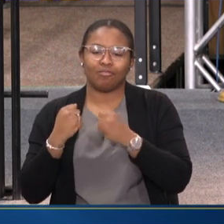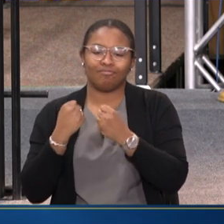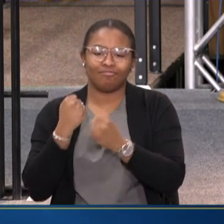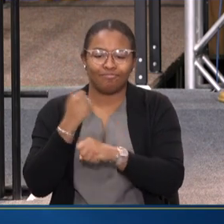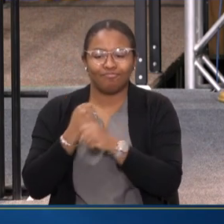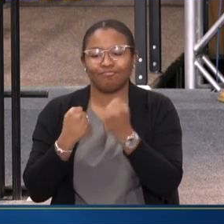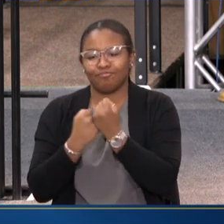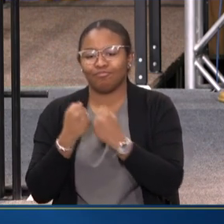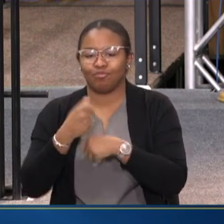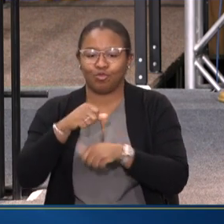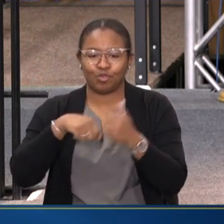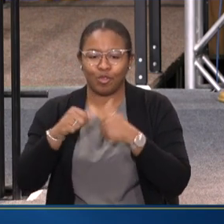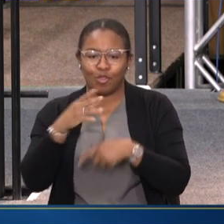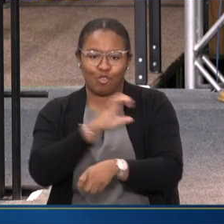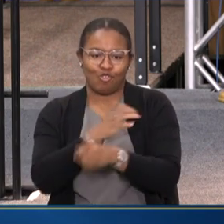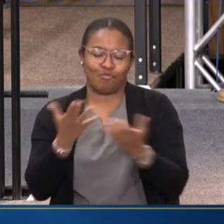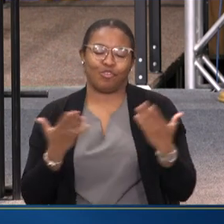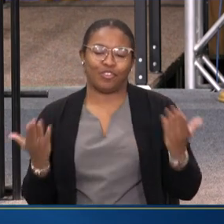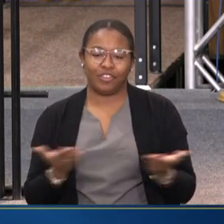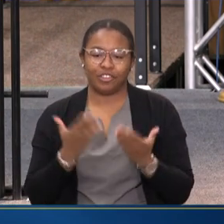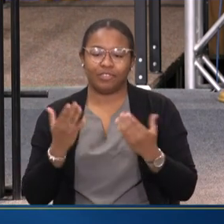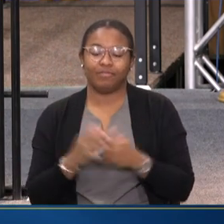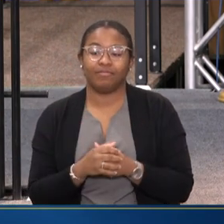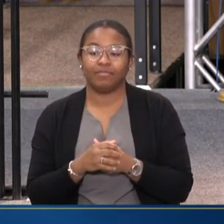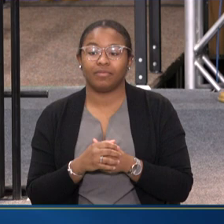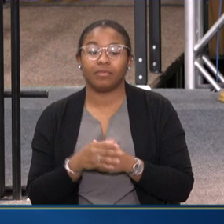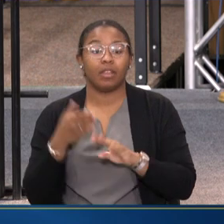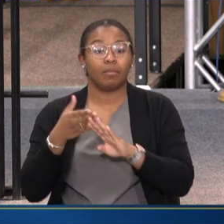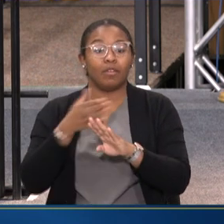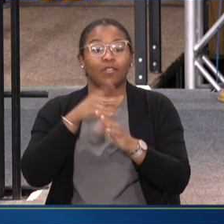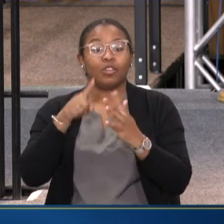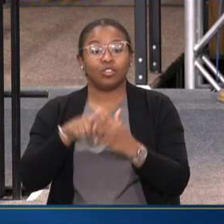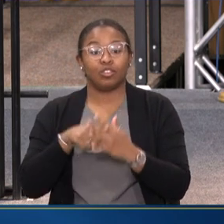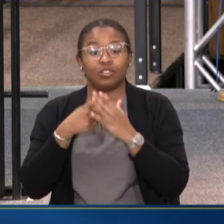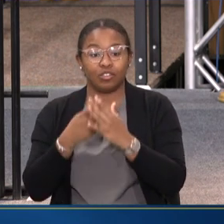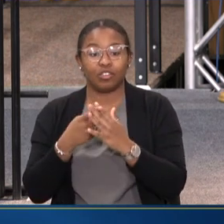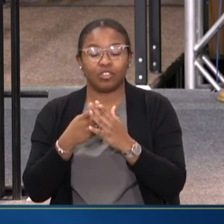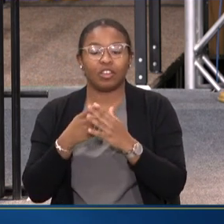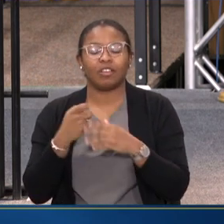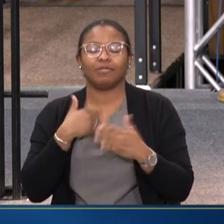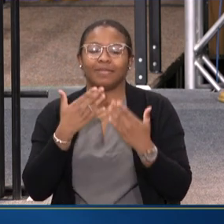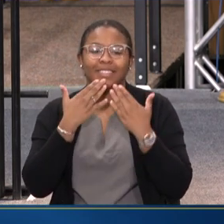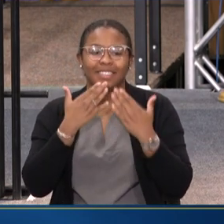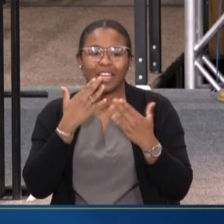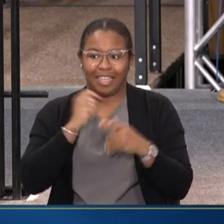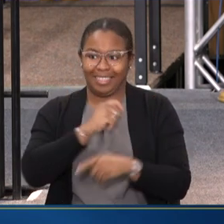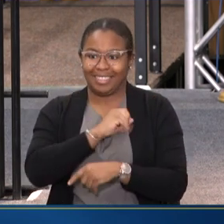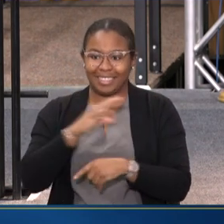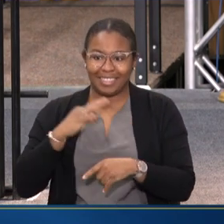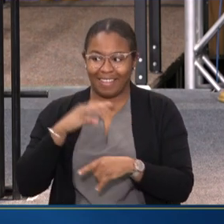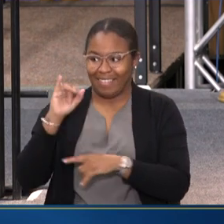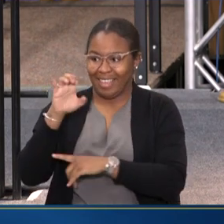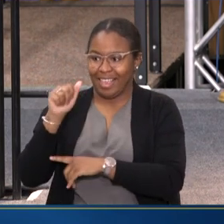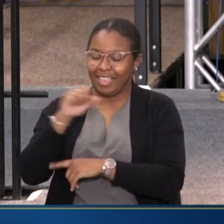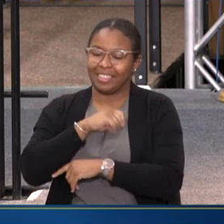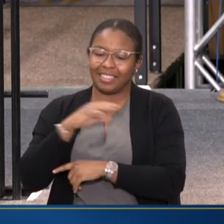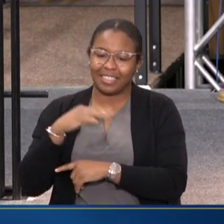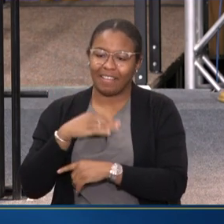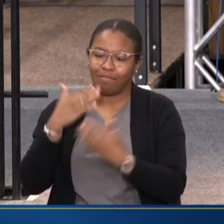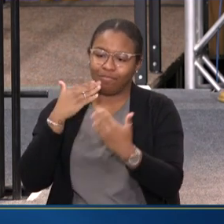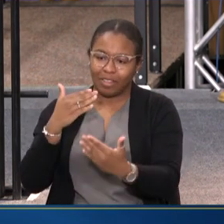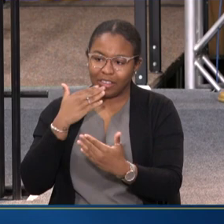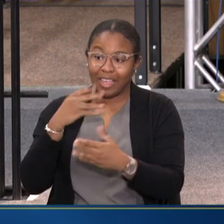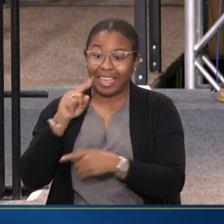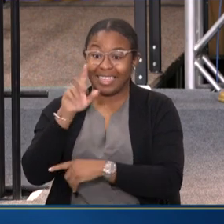here and energy to the building. Before we dive in, I want to give a special thanks to our staff in IEA and especially